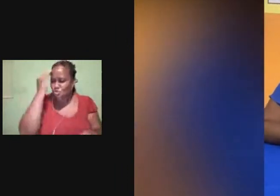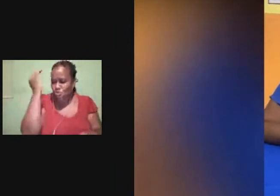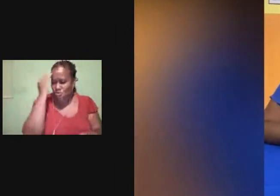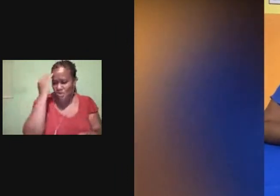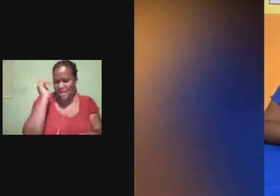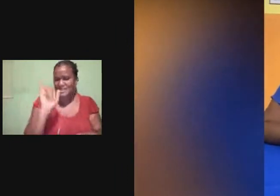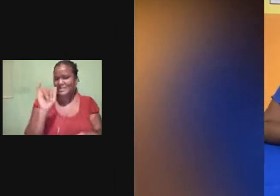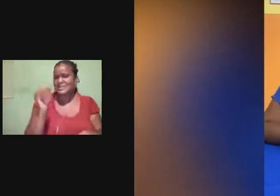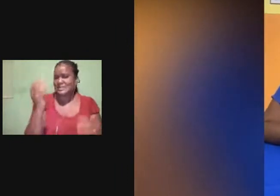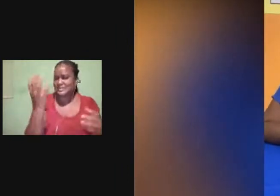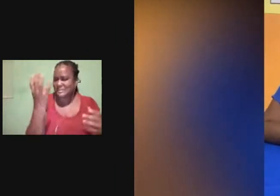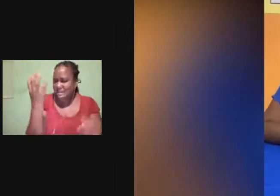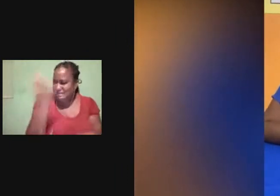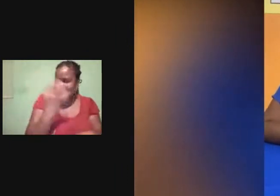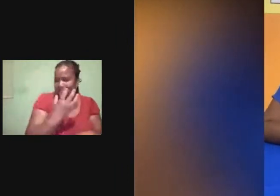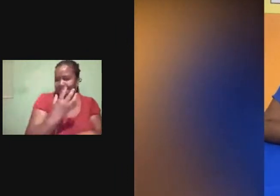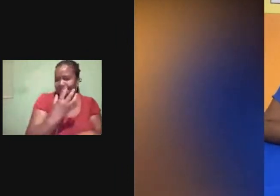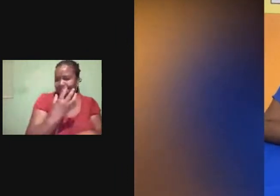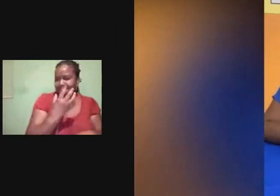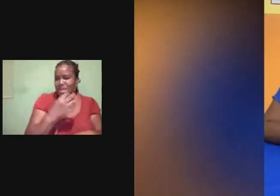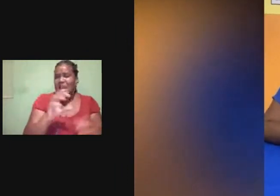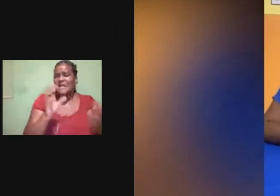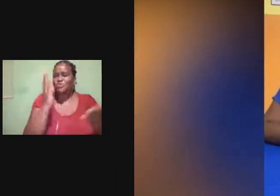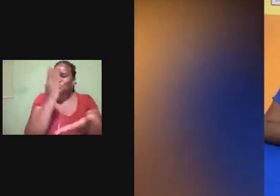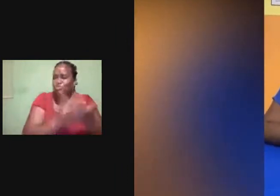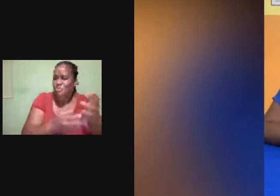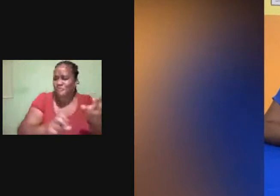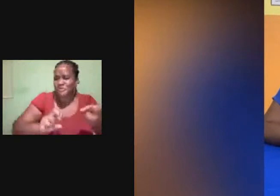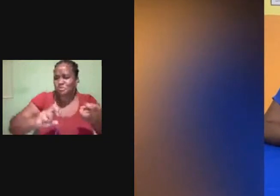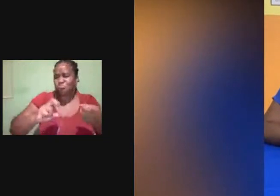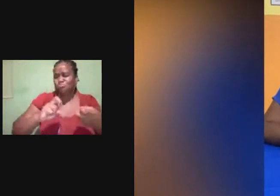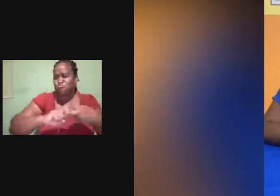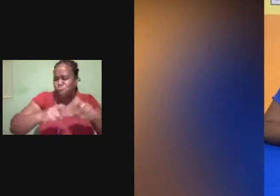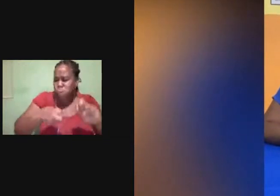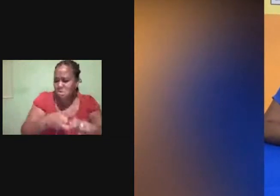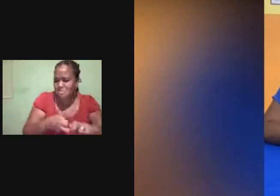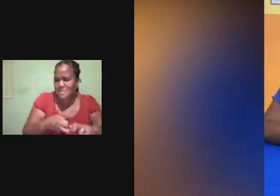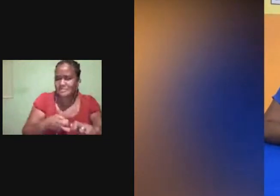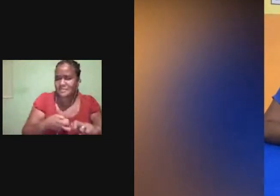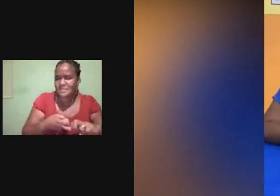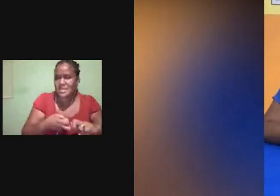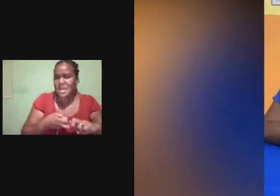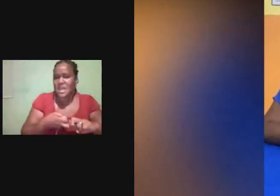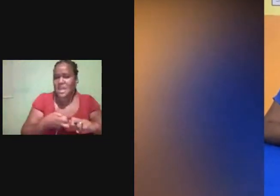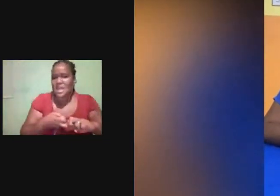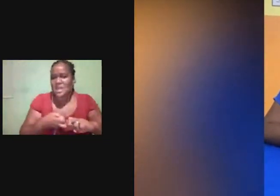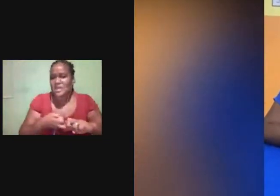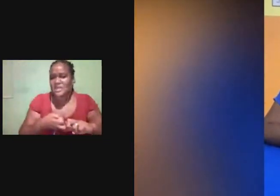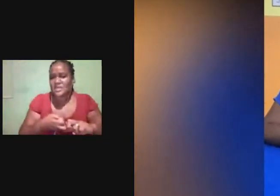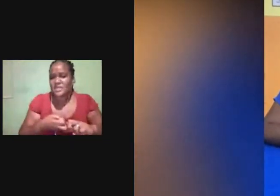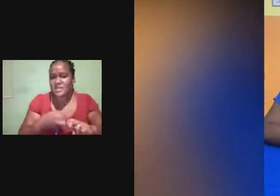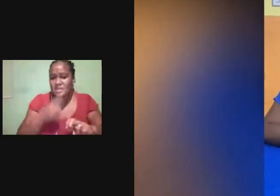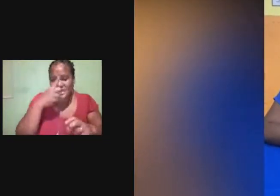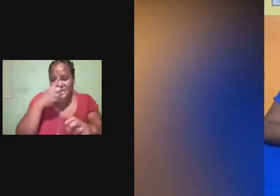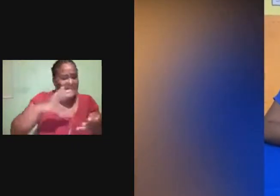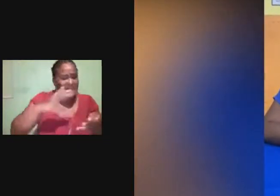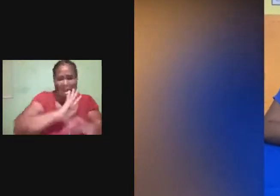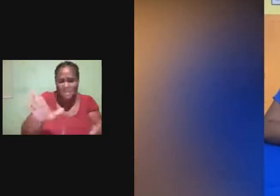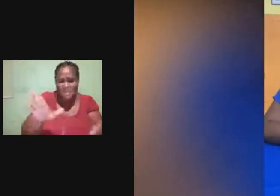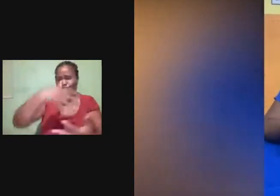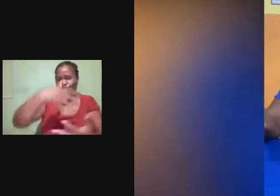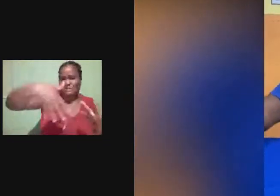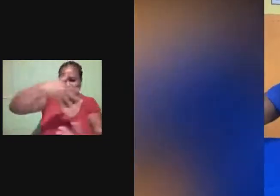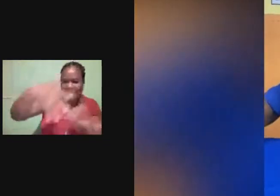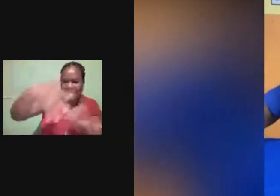And some of the challenges, as I would have mentioned before, is not being able to socialize properly and not being able to communicate.